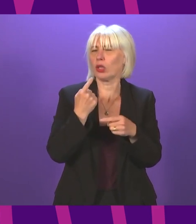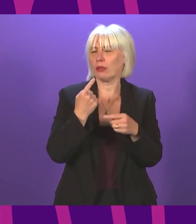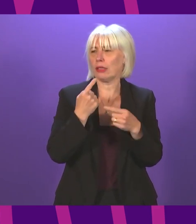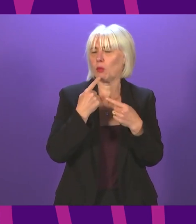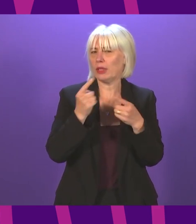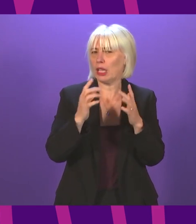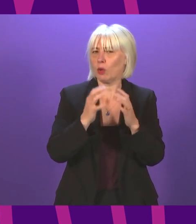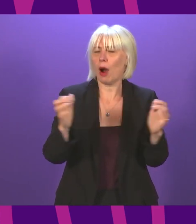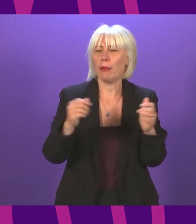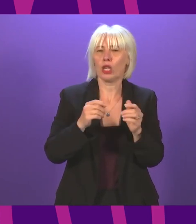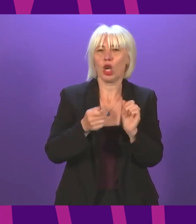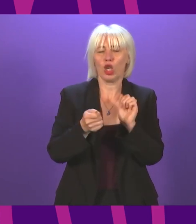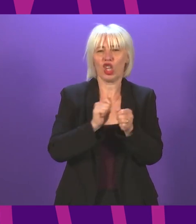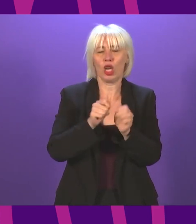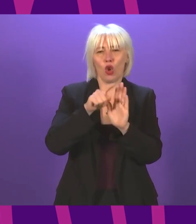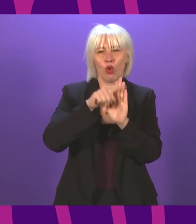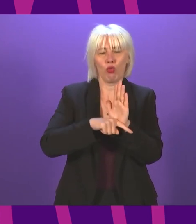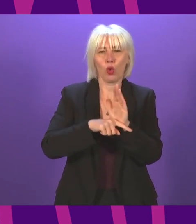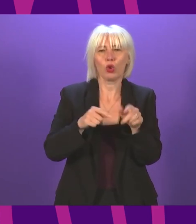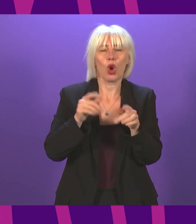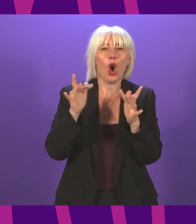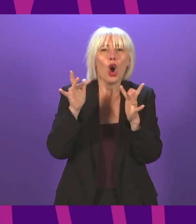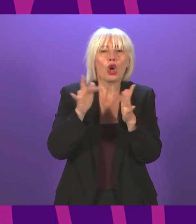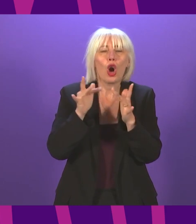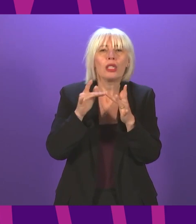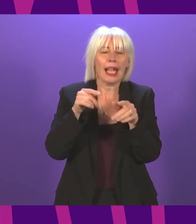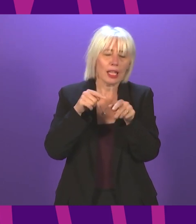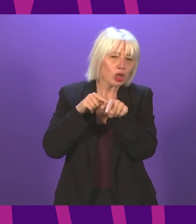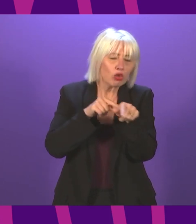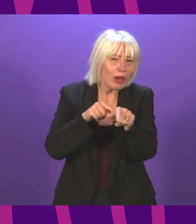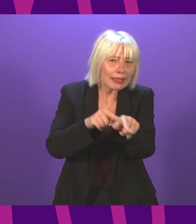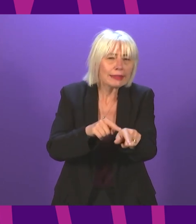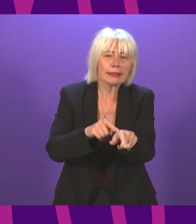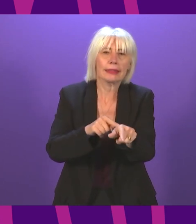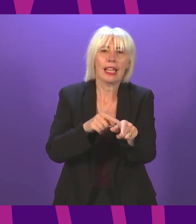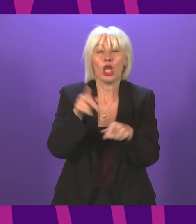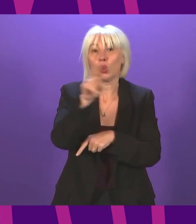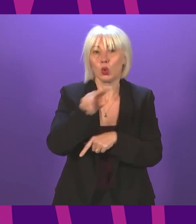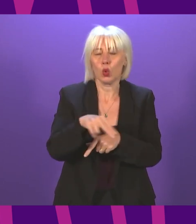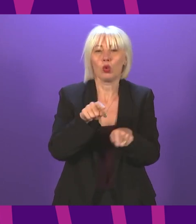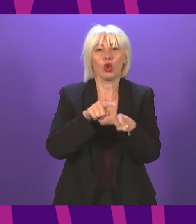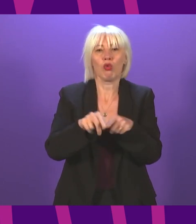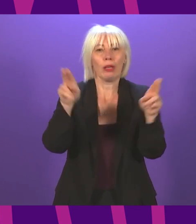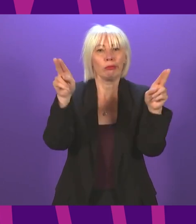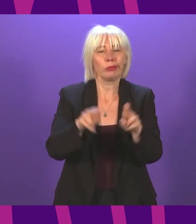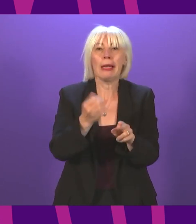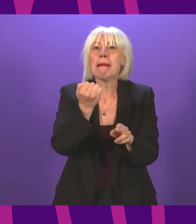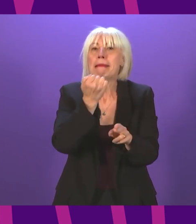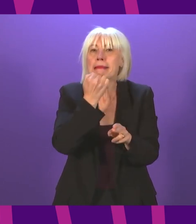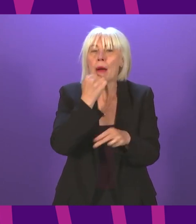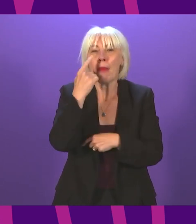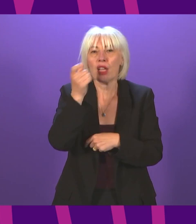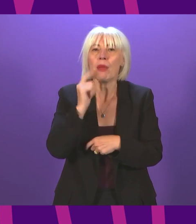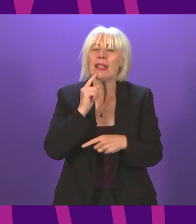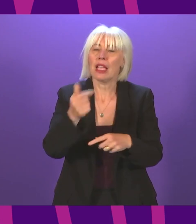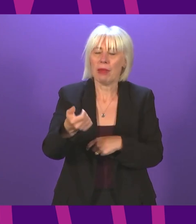the rules around contact tracing and isolation in schools to try to reduce the number of young people that were being